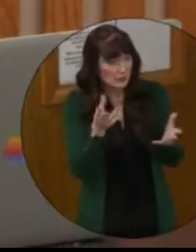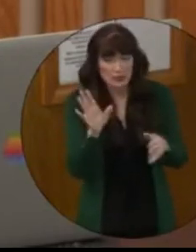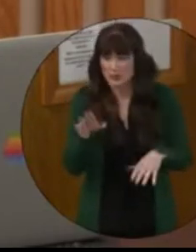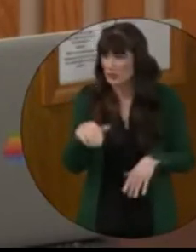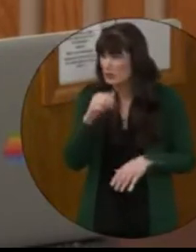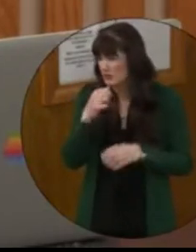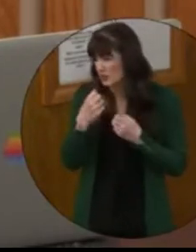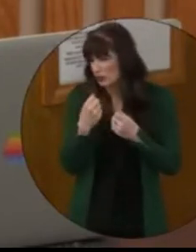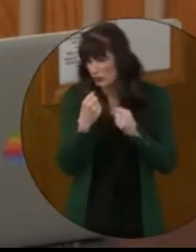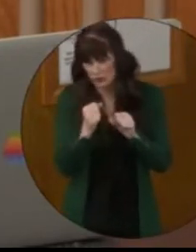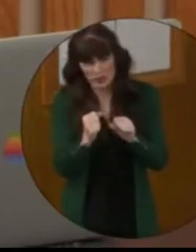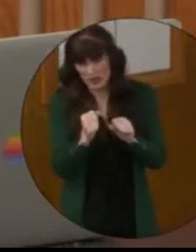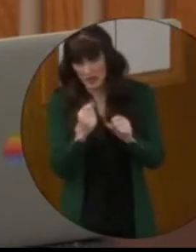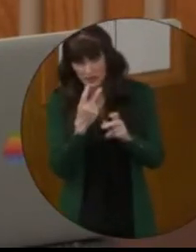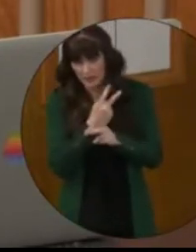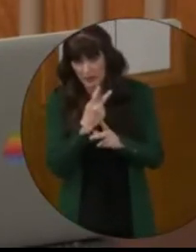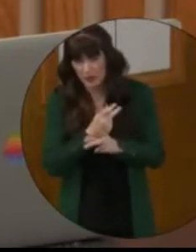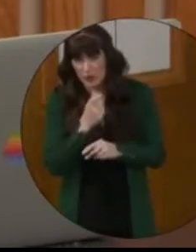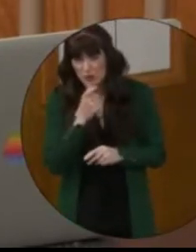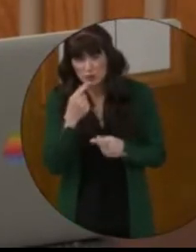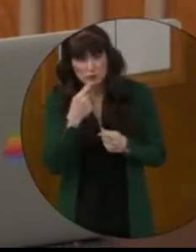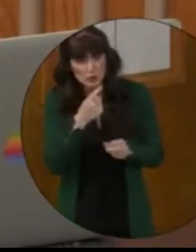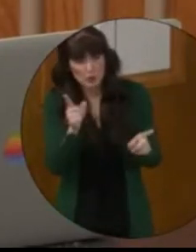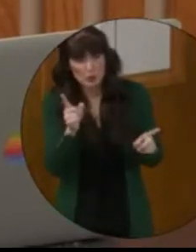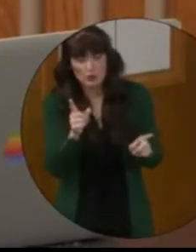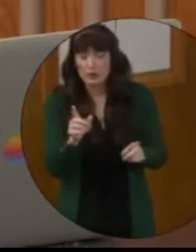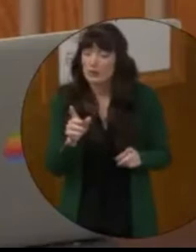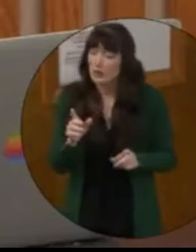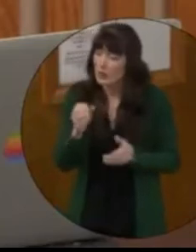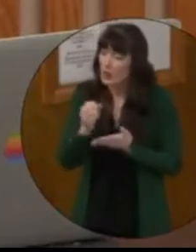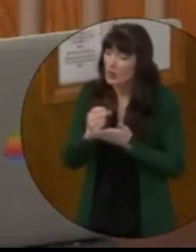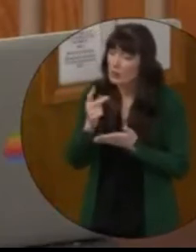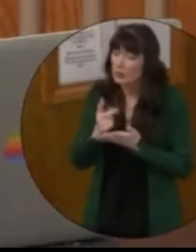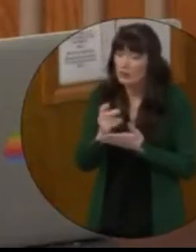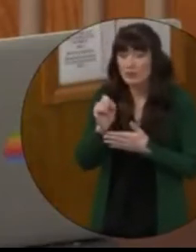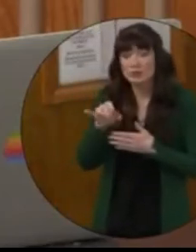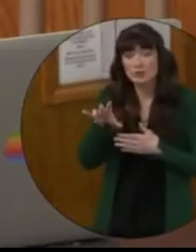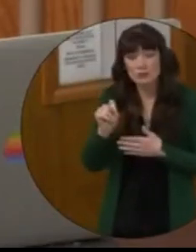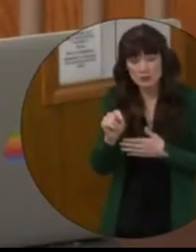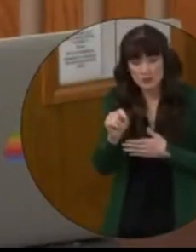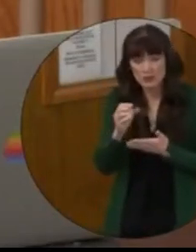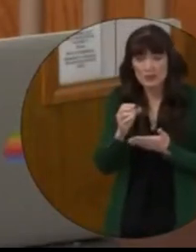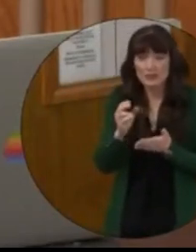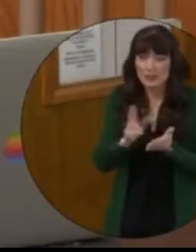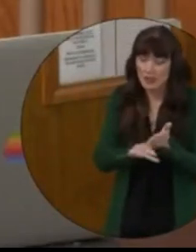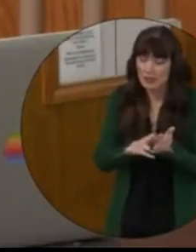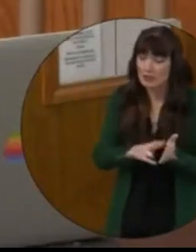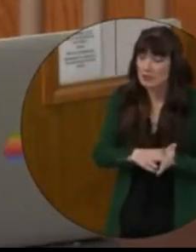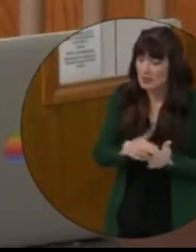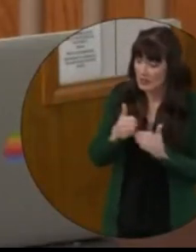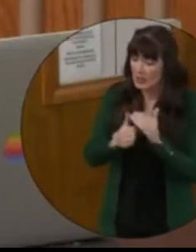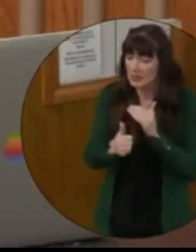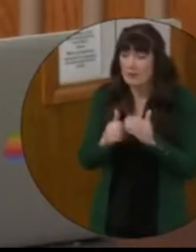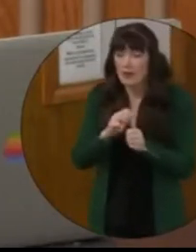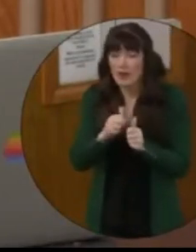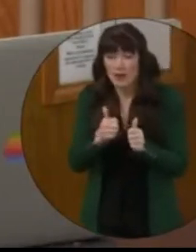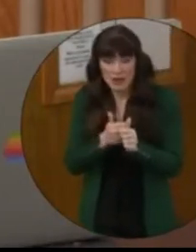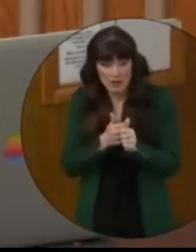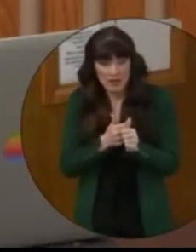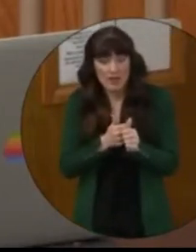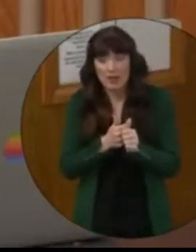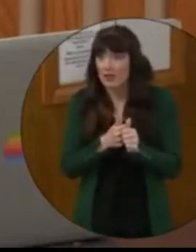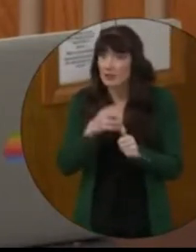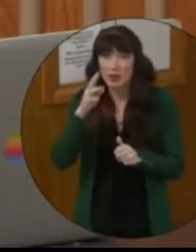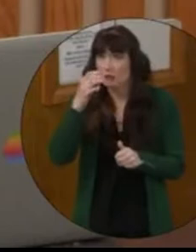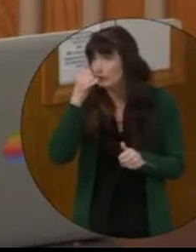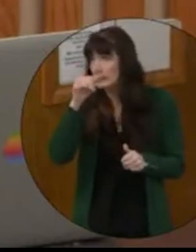no attempt to do so. When approving the superintendent's contract, you and your peers hid behind a bogus excuse in an effort to prevent the board from making